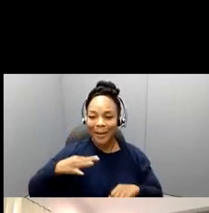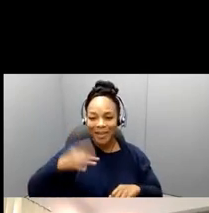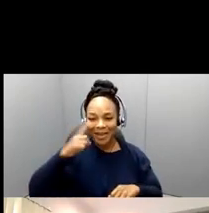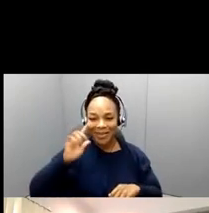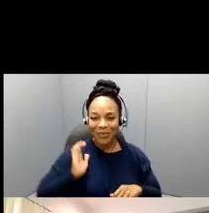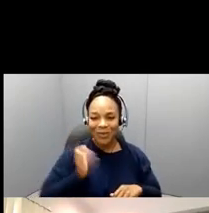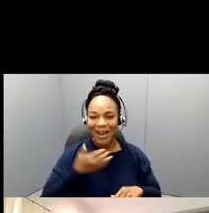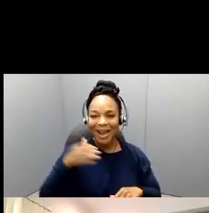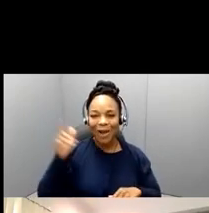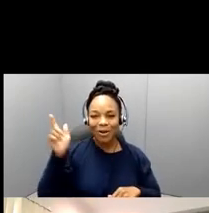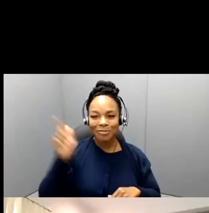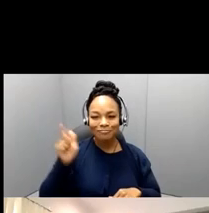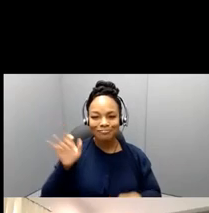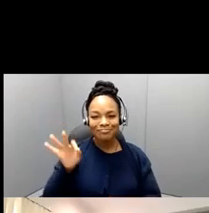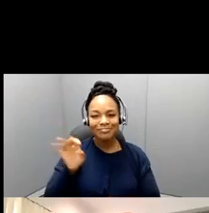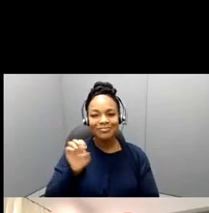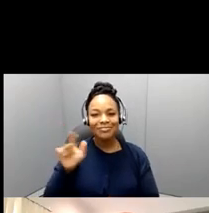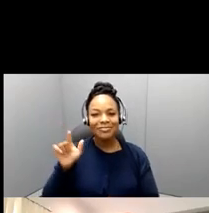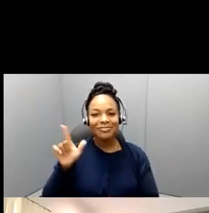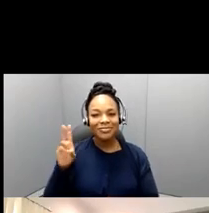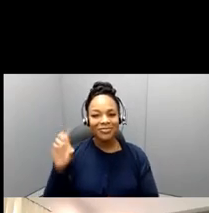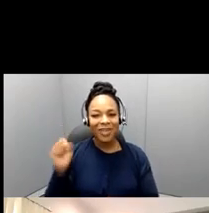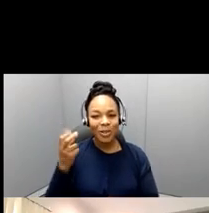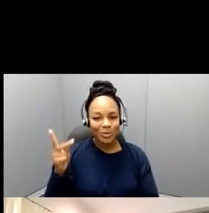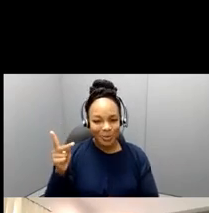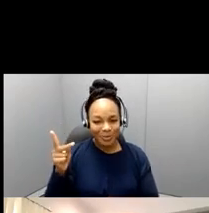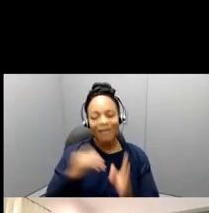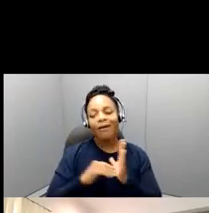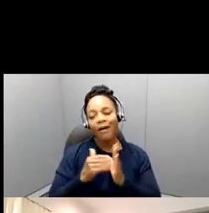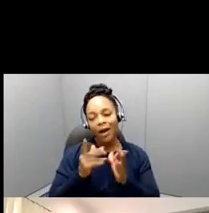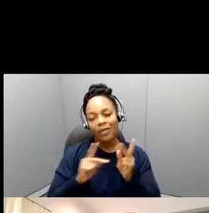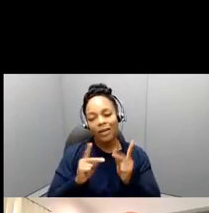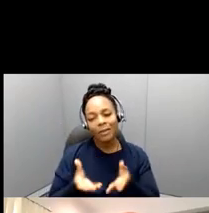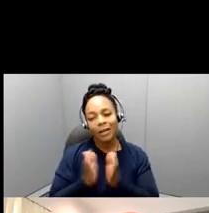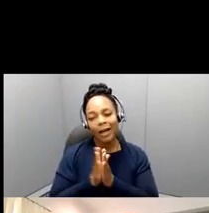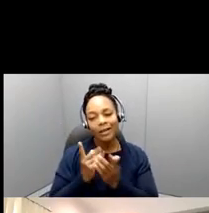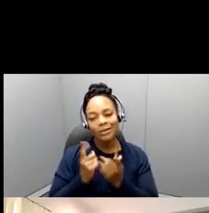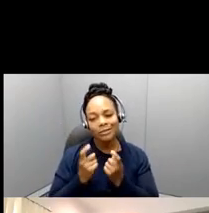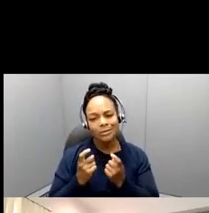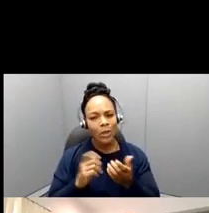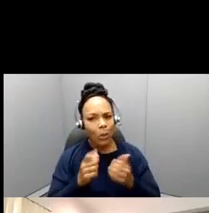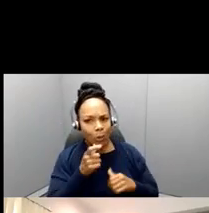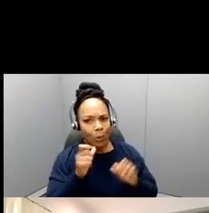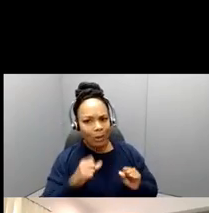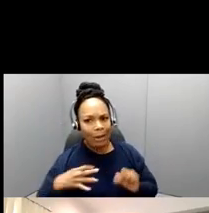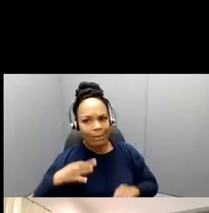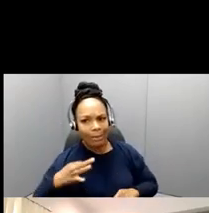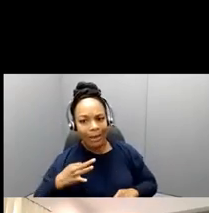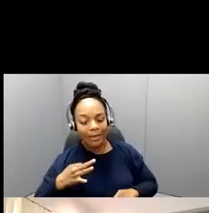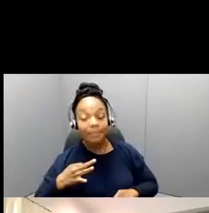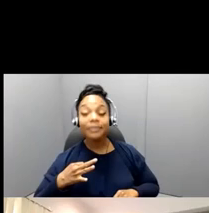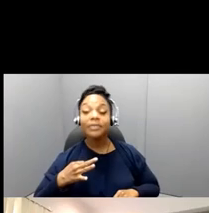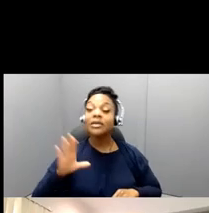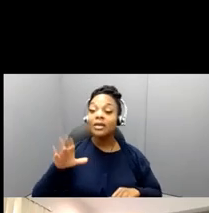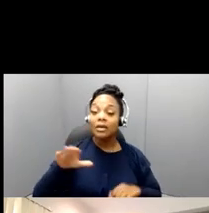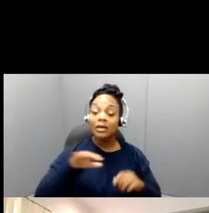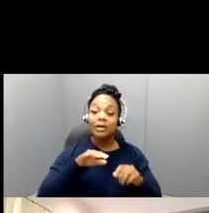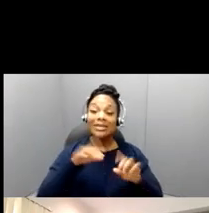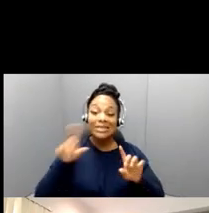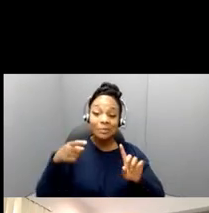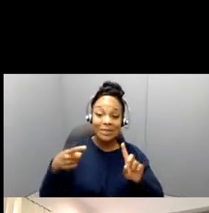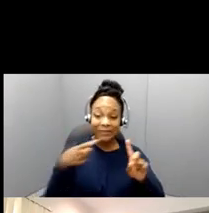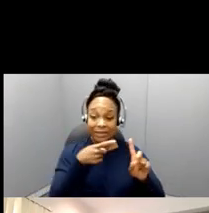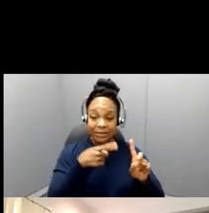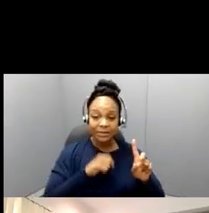This is a question we often get, and to really be most specific, is that first, our members